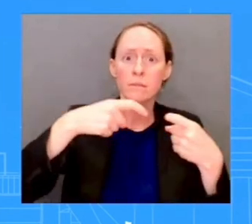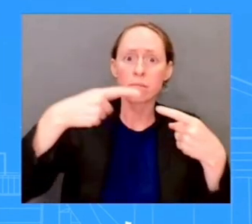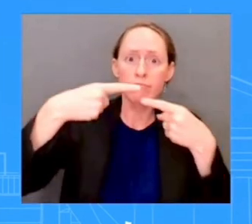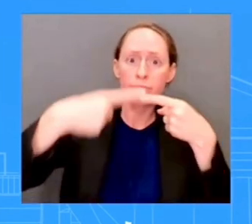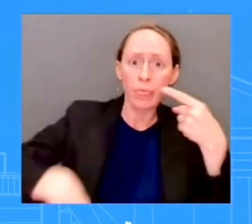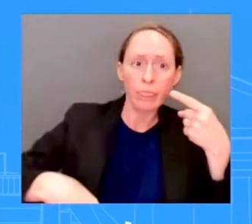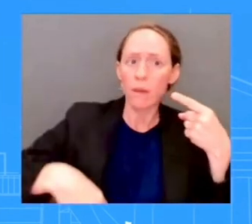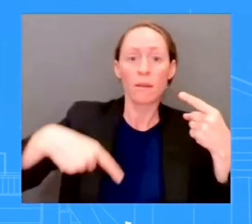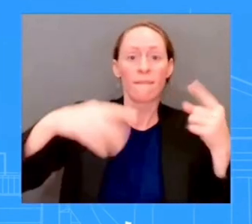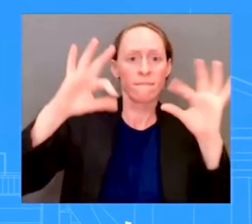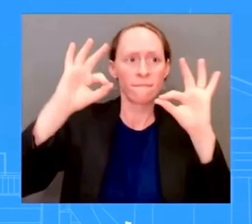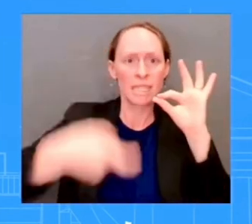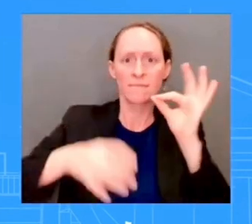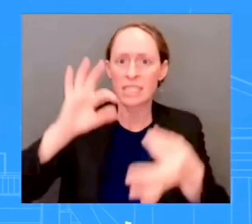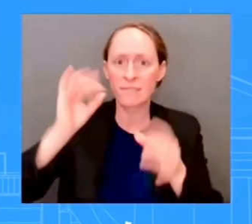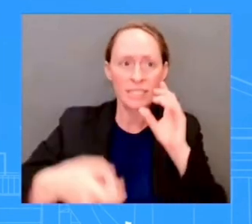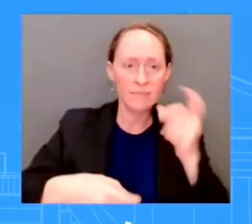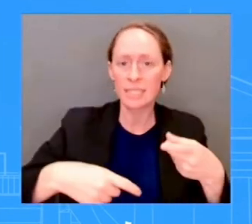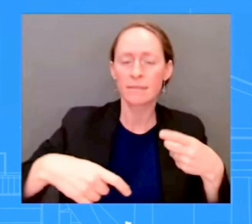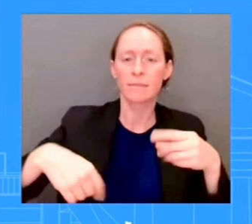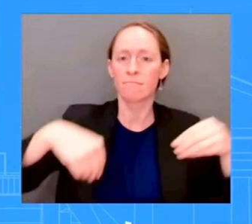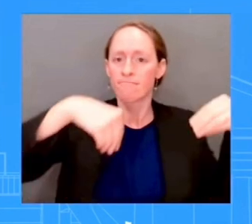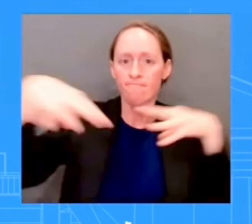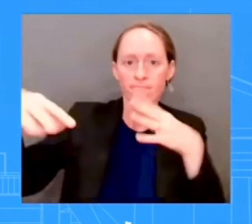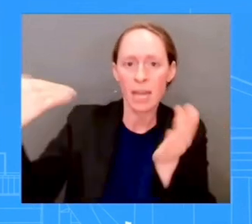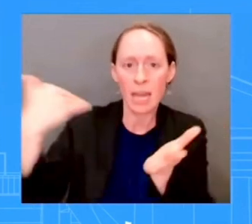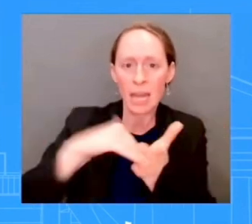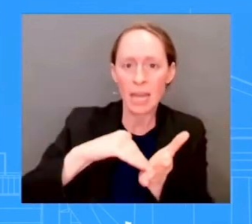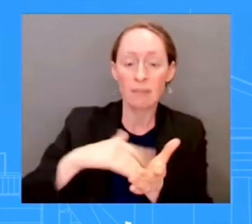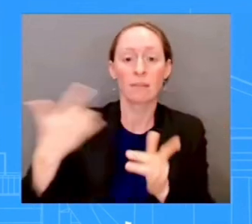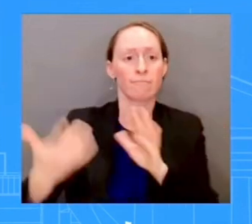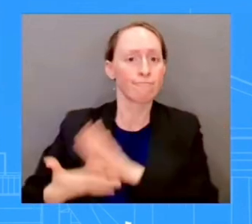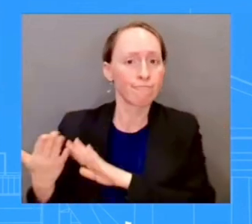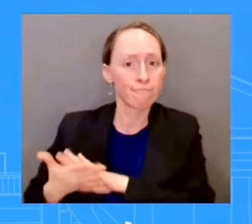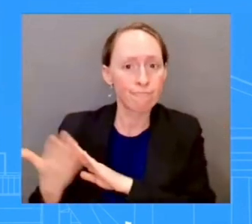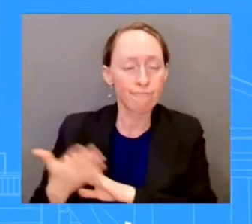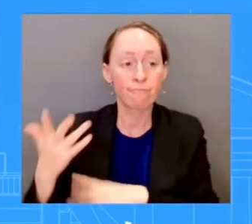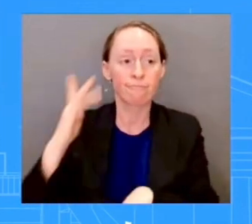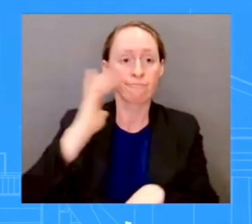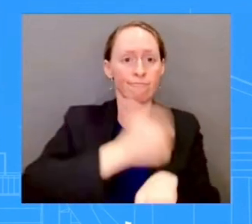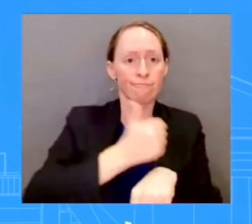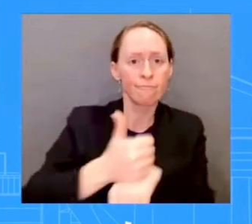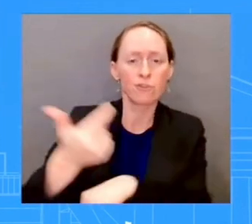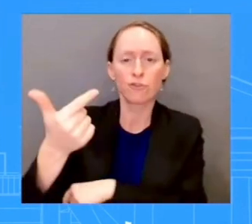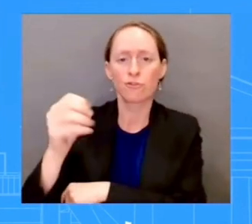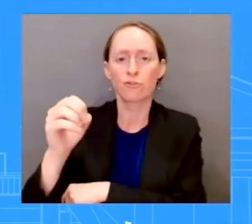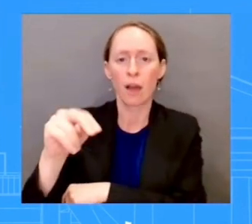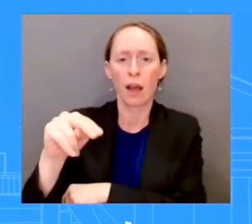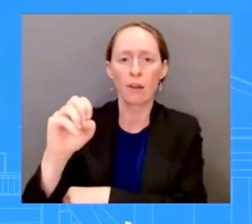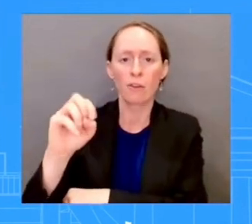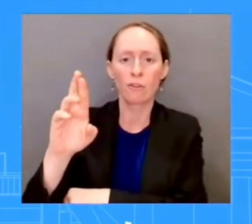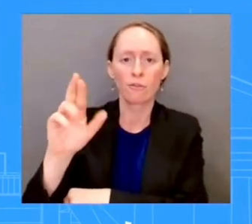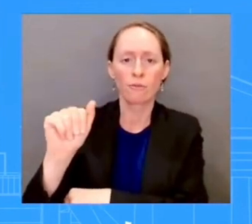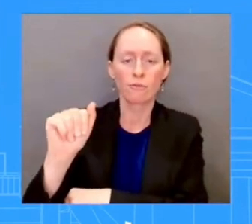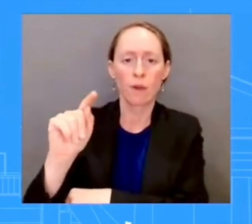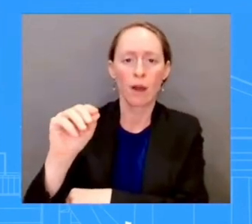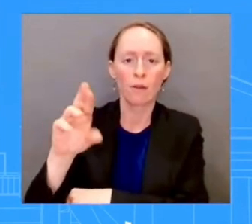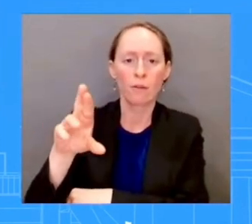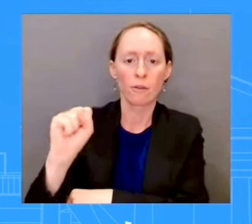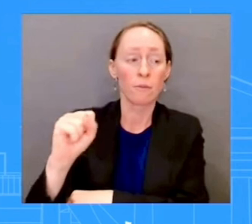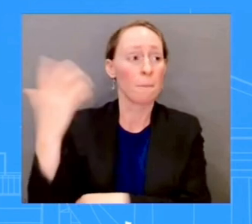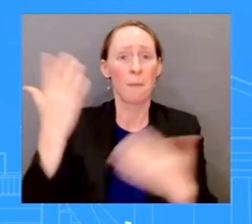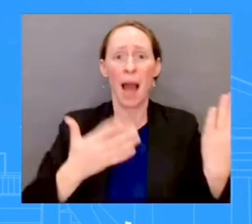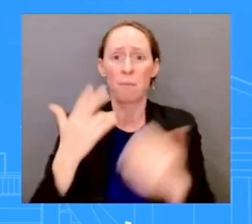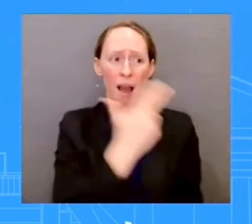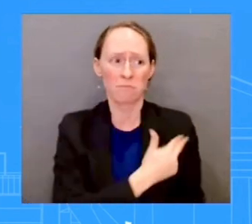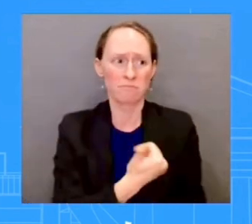to support critical infrastructure assets in particular, like hospitals or water treatment plants. There's also a great